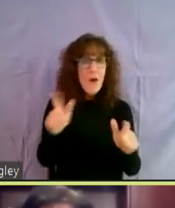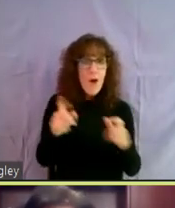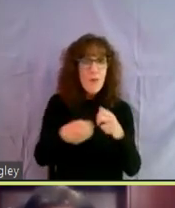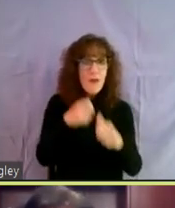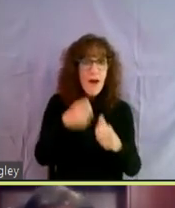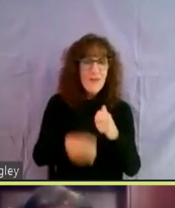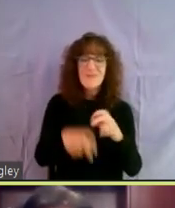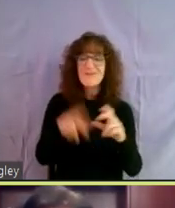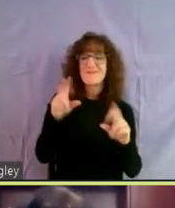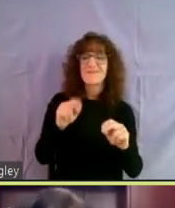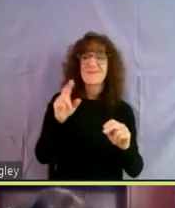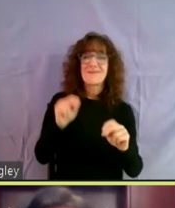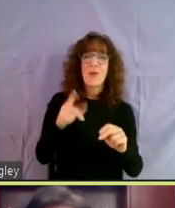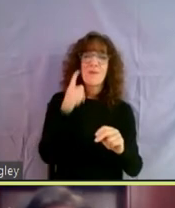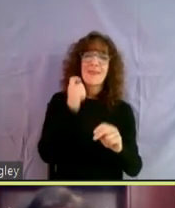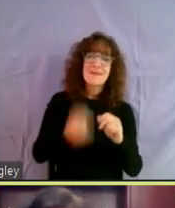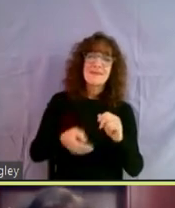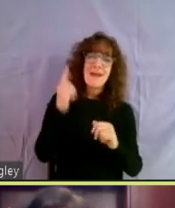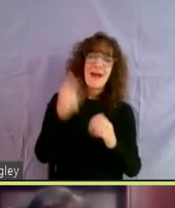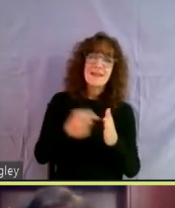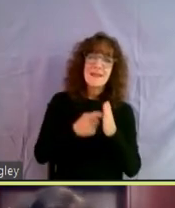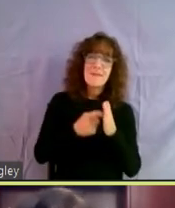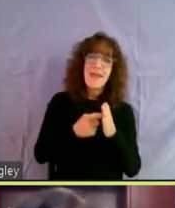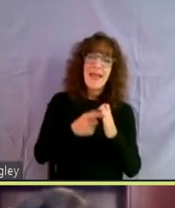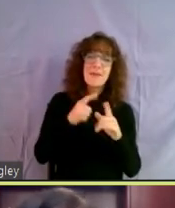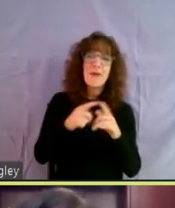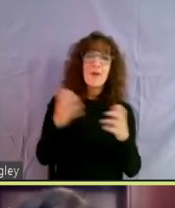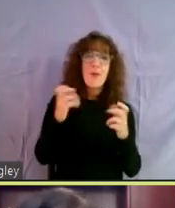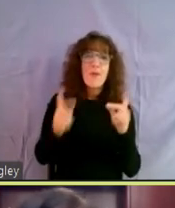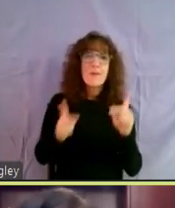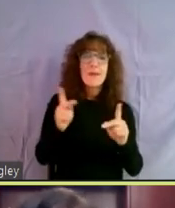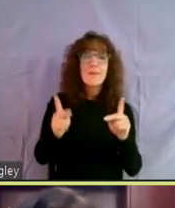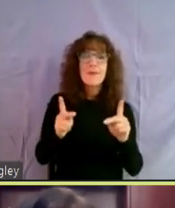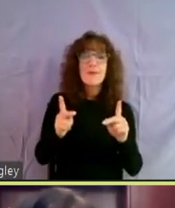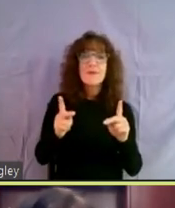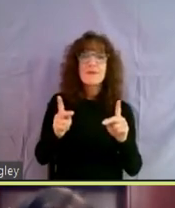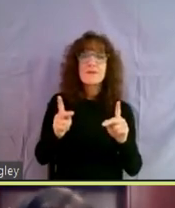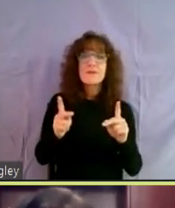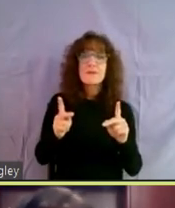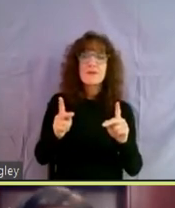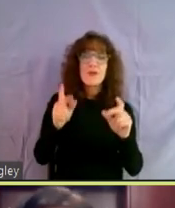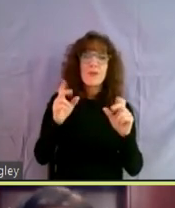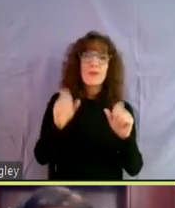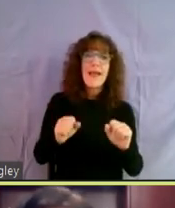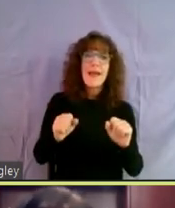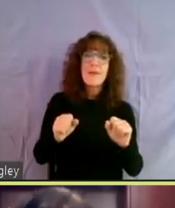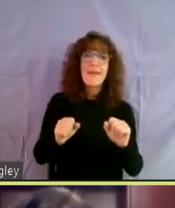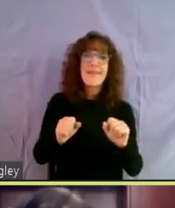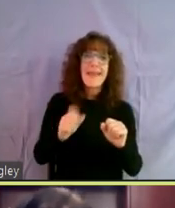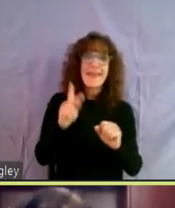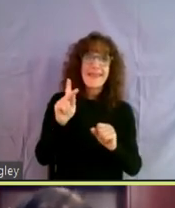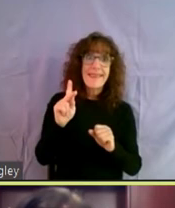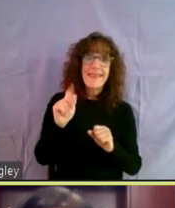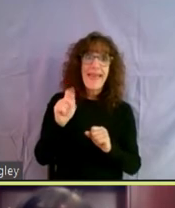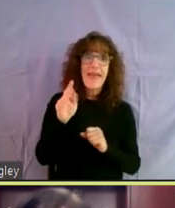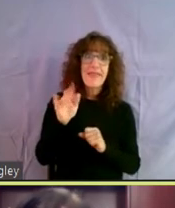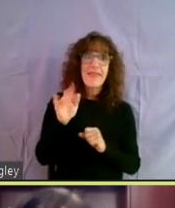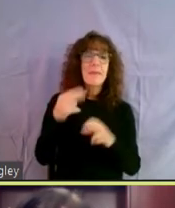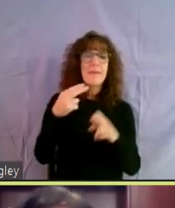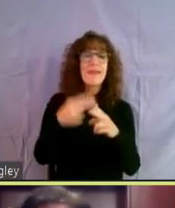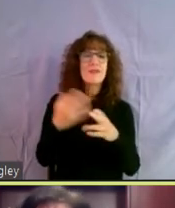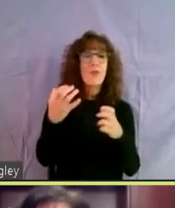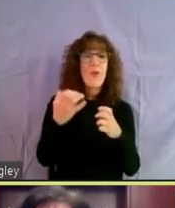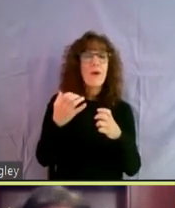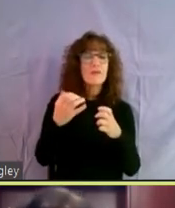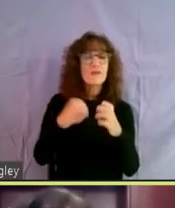Maybe not because the demand is so great, but we want to get people to be able to be into like Kathy was talking into these payment